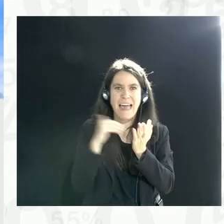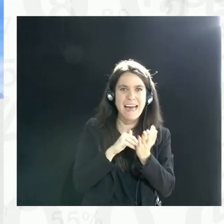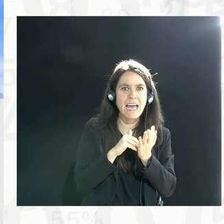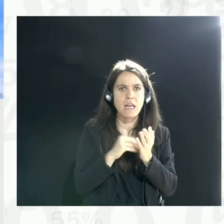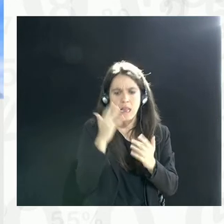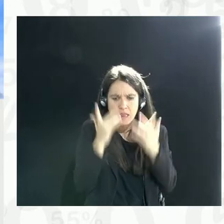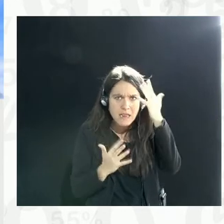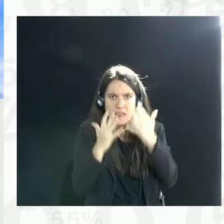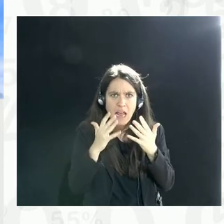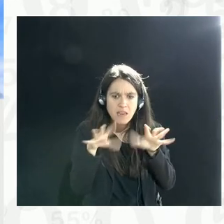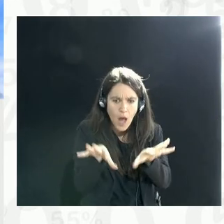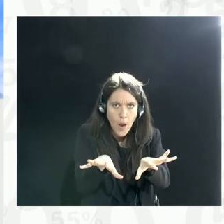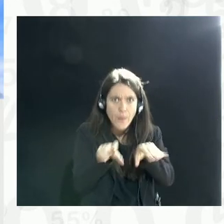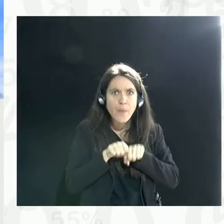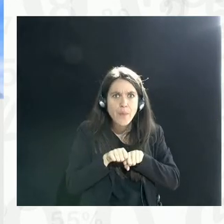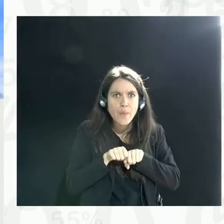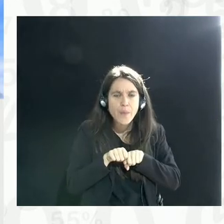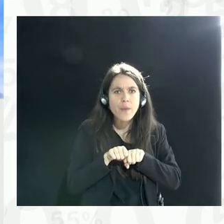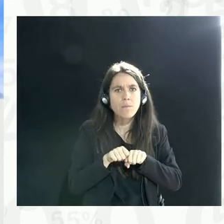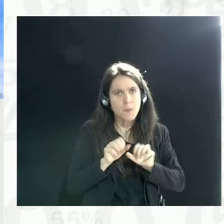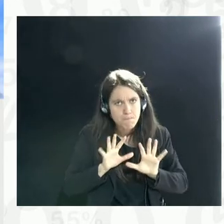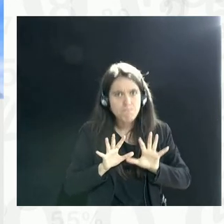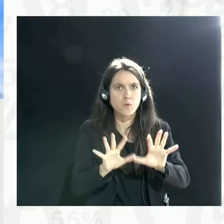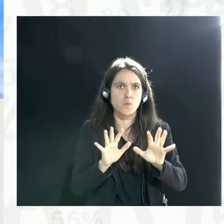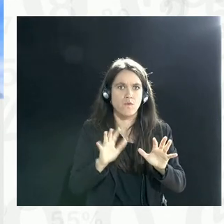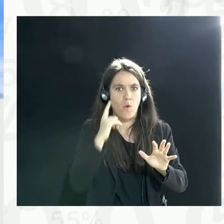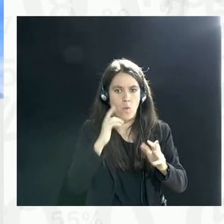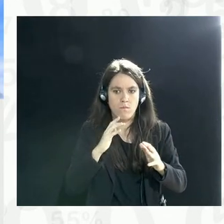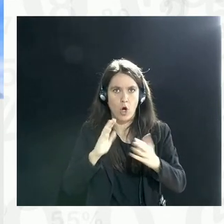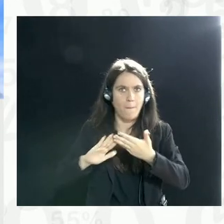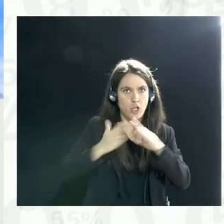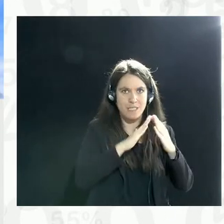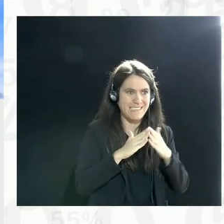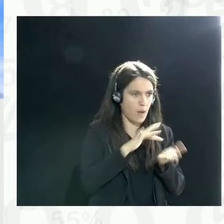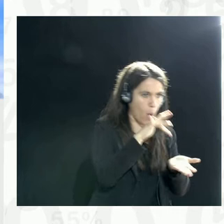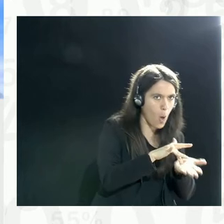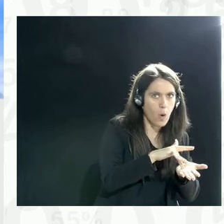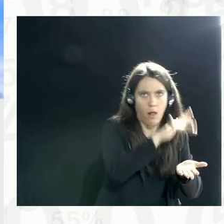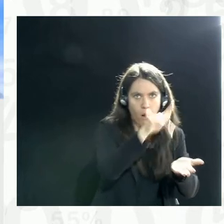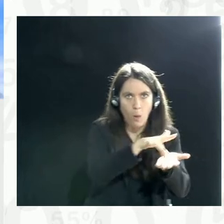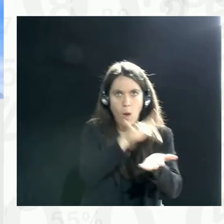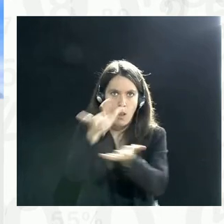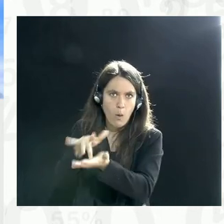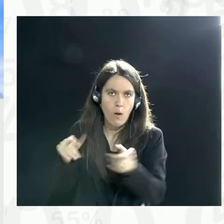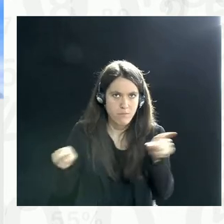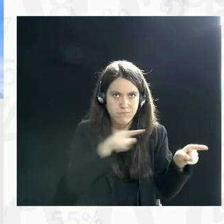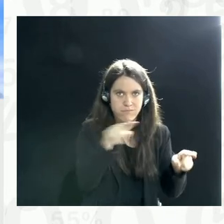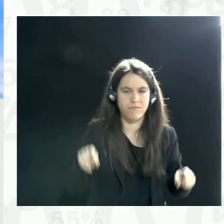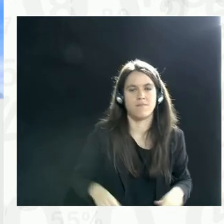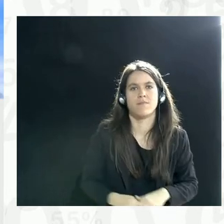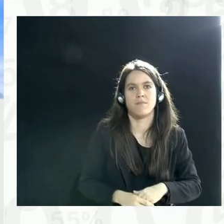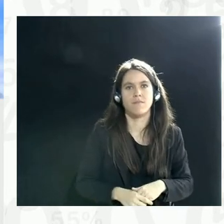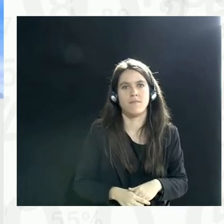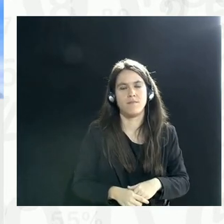data and pushing it out to the local communities. So, I think that the